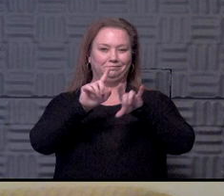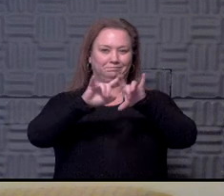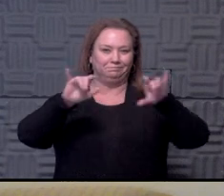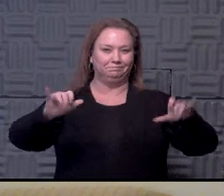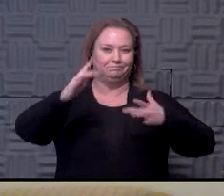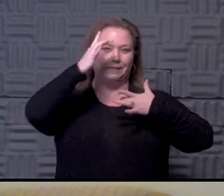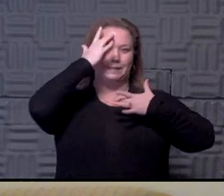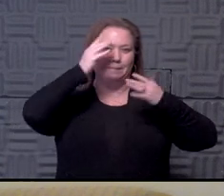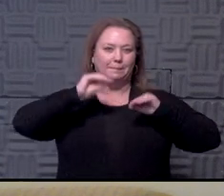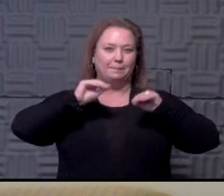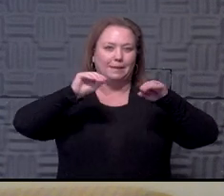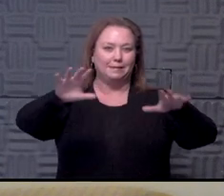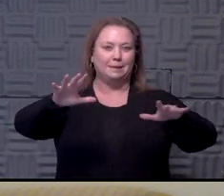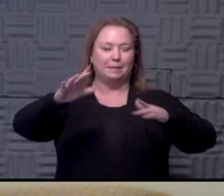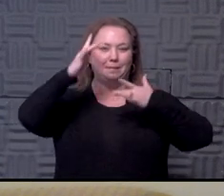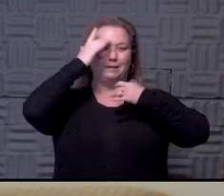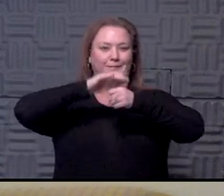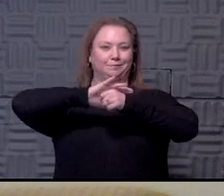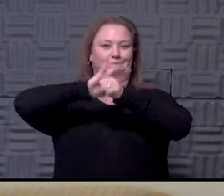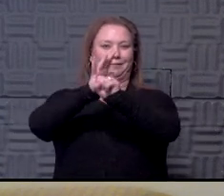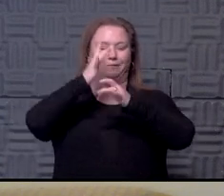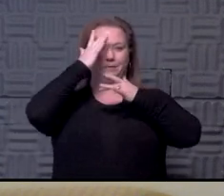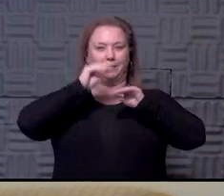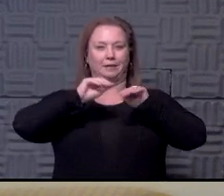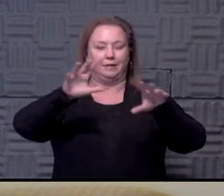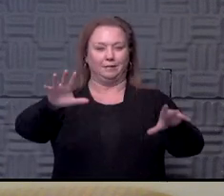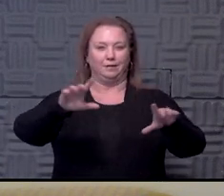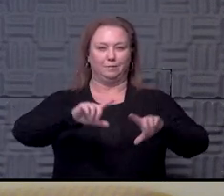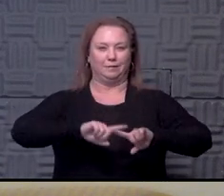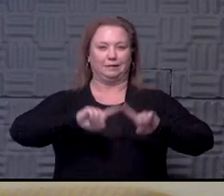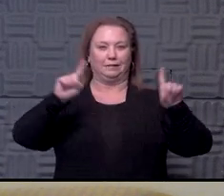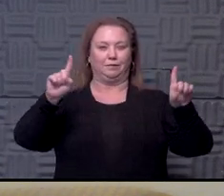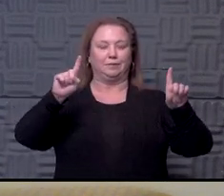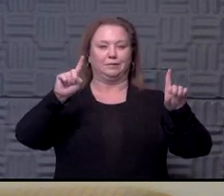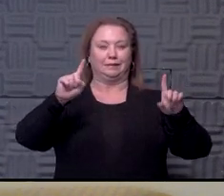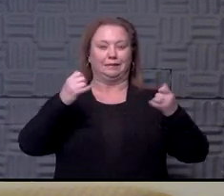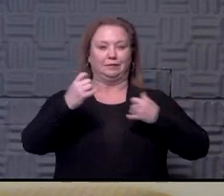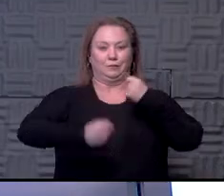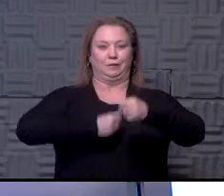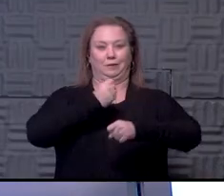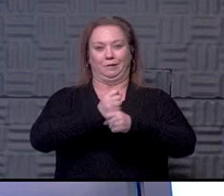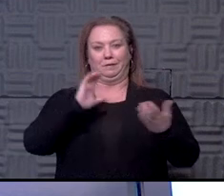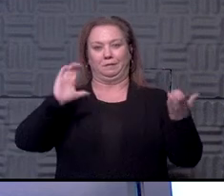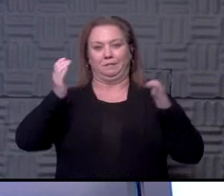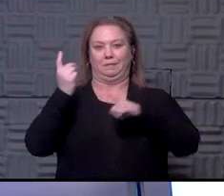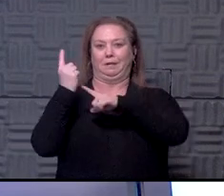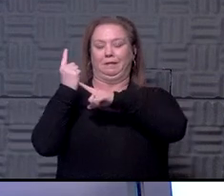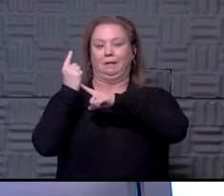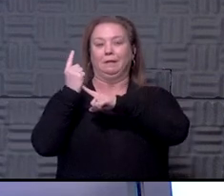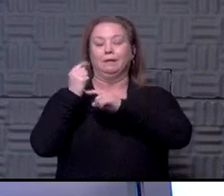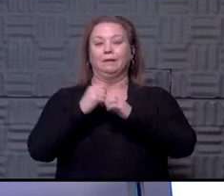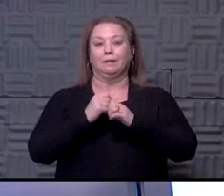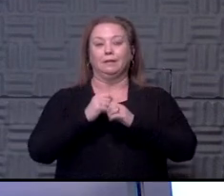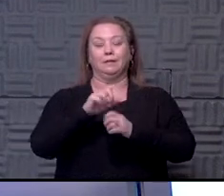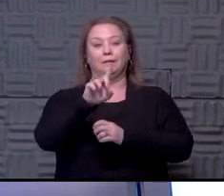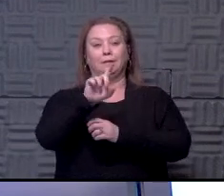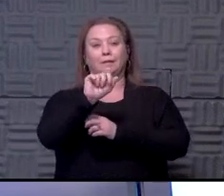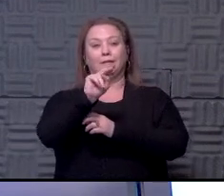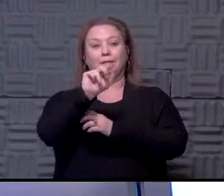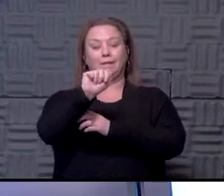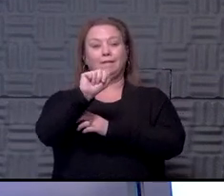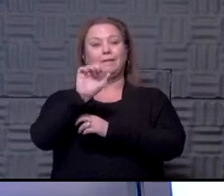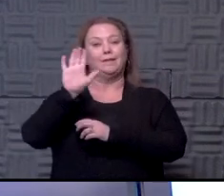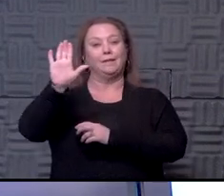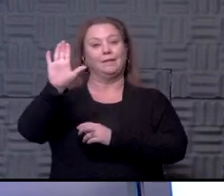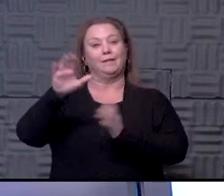looks different this year besides Carlos Santana. But first, Dr. Dana Hawkinson, our Medical